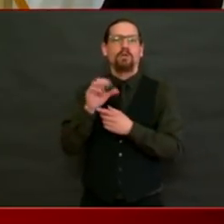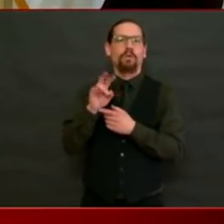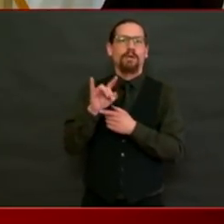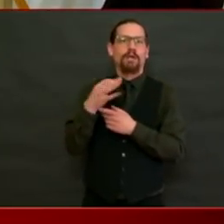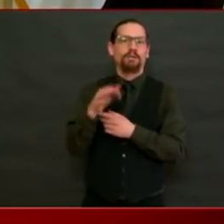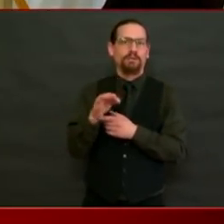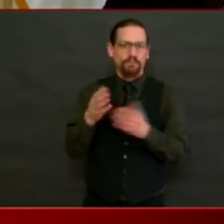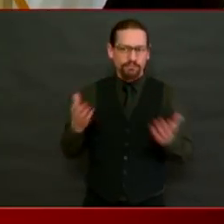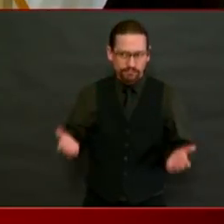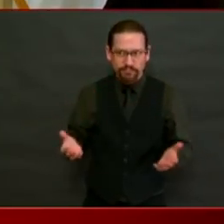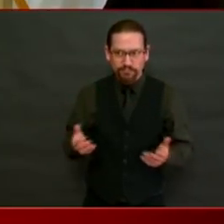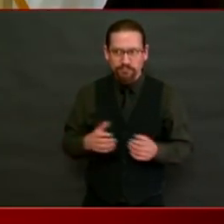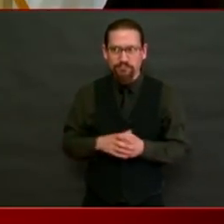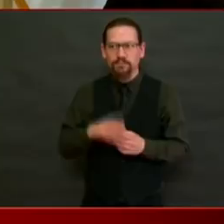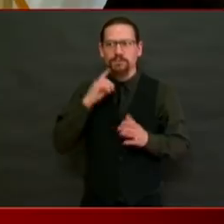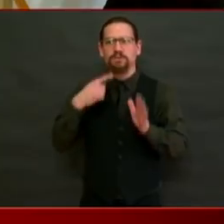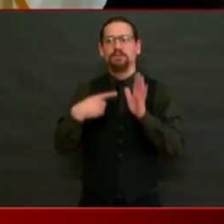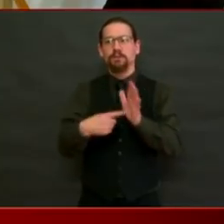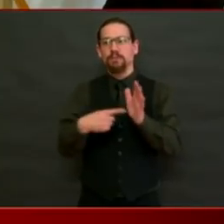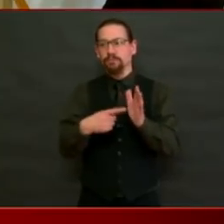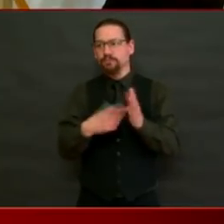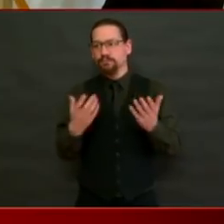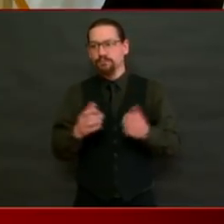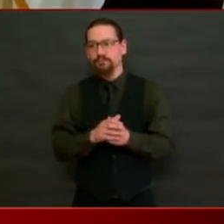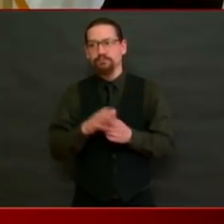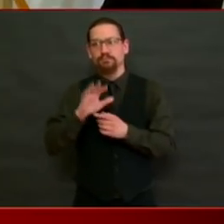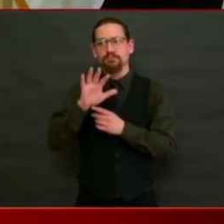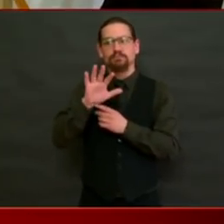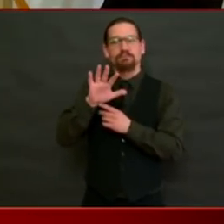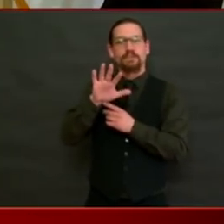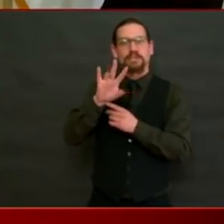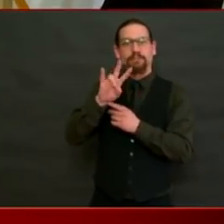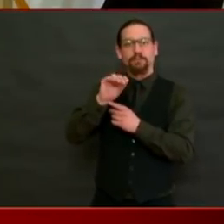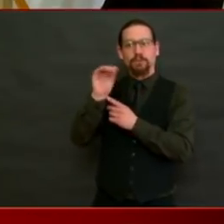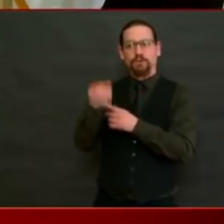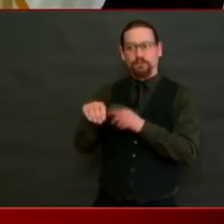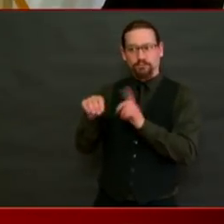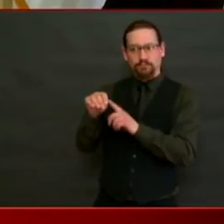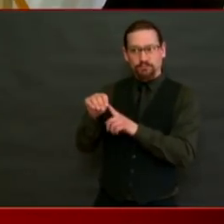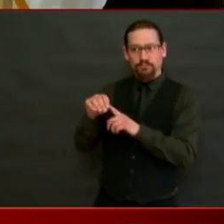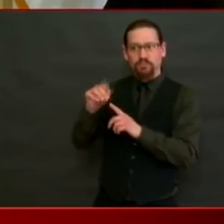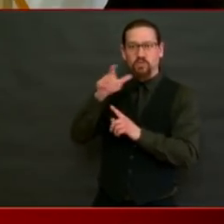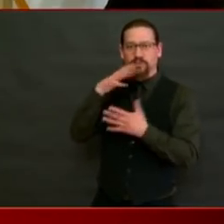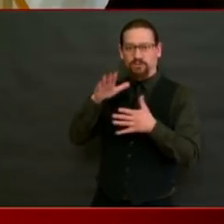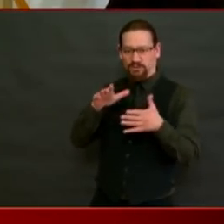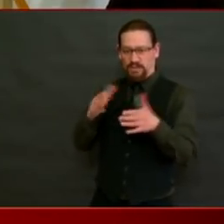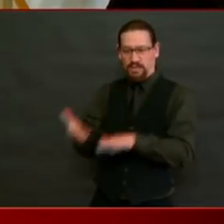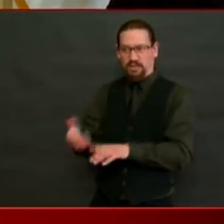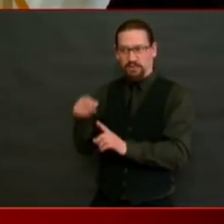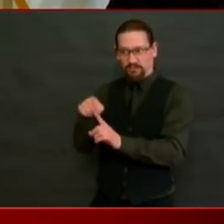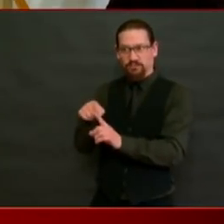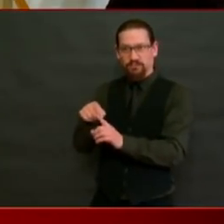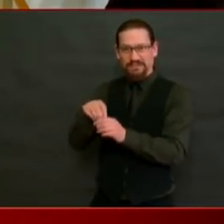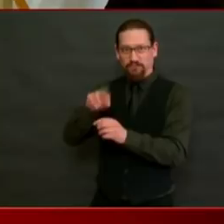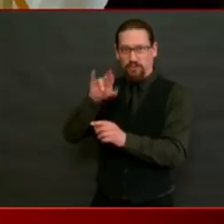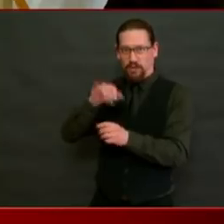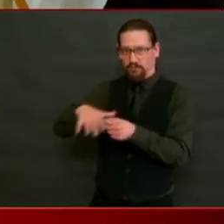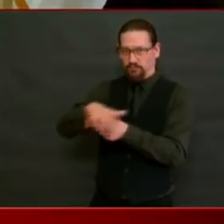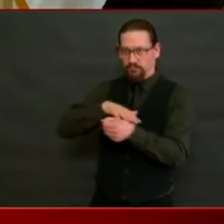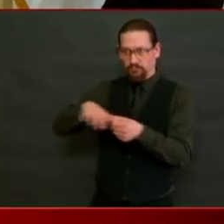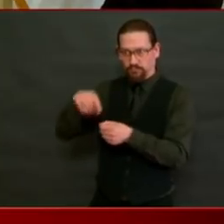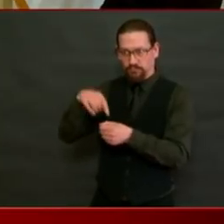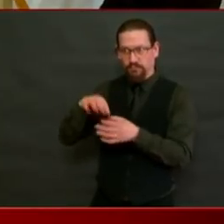57 percent of the unfortunate deaths are associated with residents of